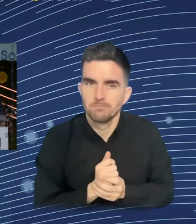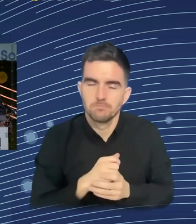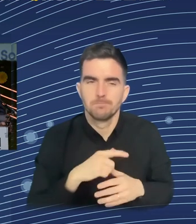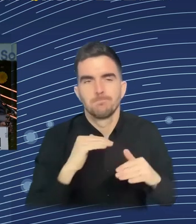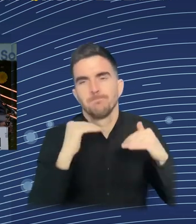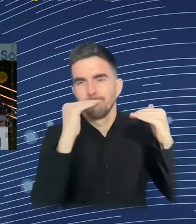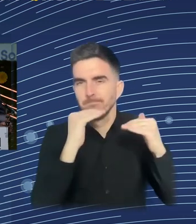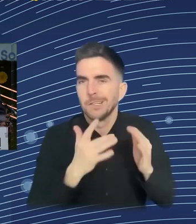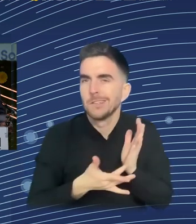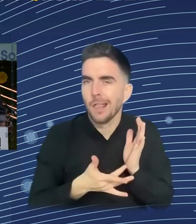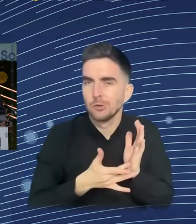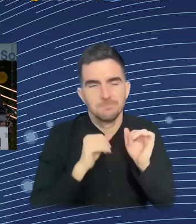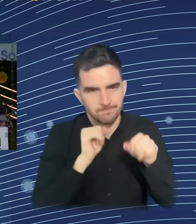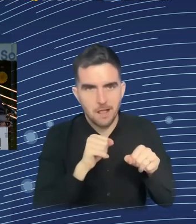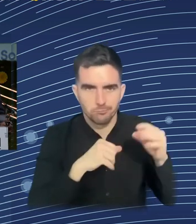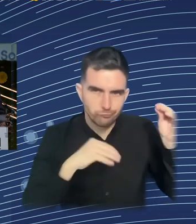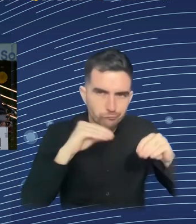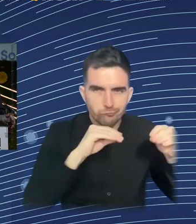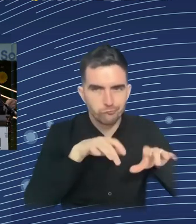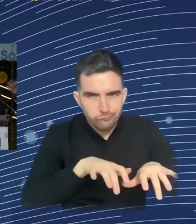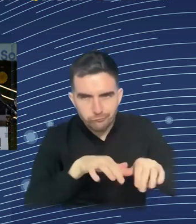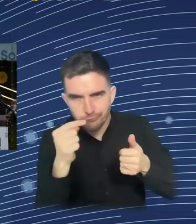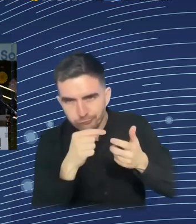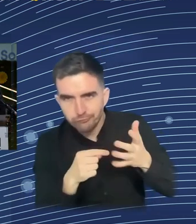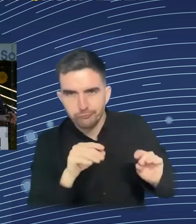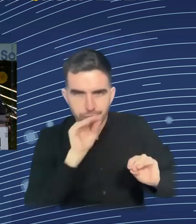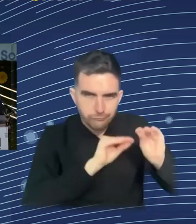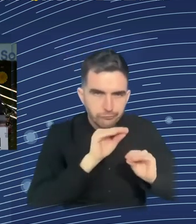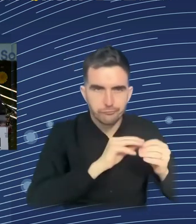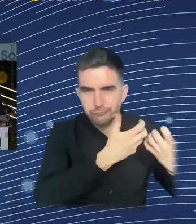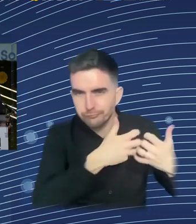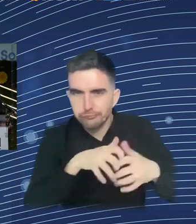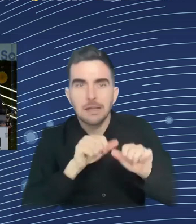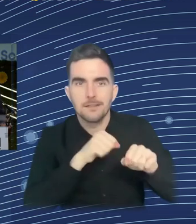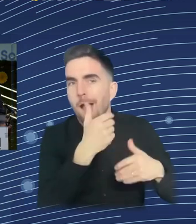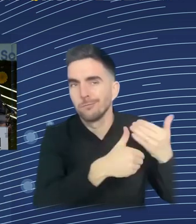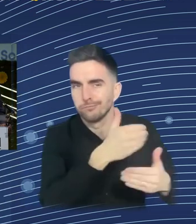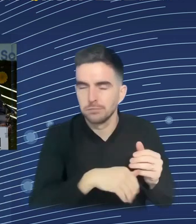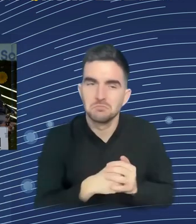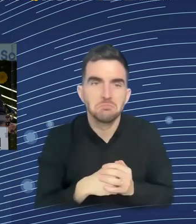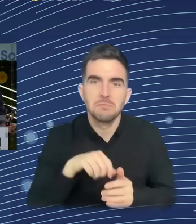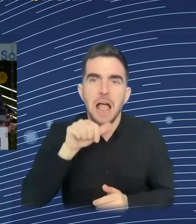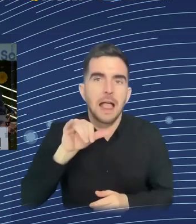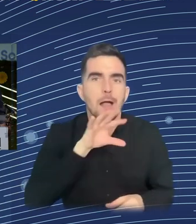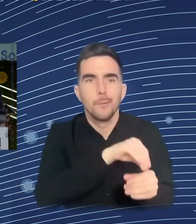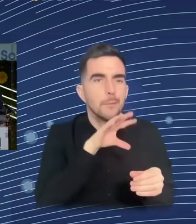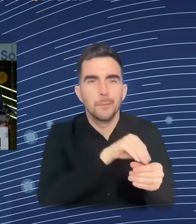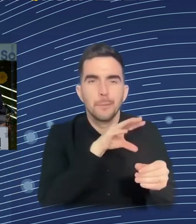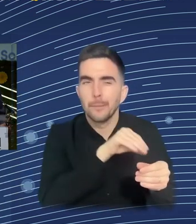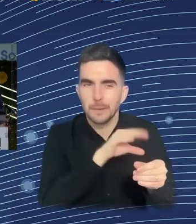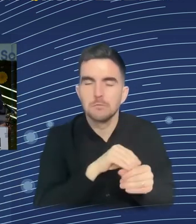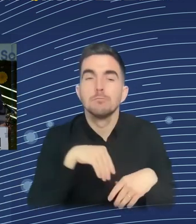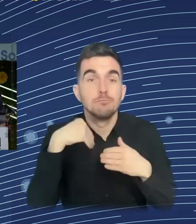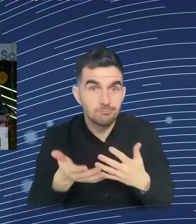Employment will fall in its manufacturing because it's big enough, and once you robotize so much, employment will fall. But there will be a lot more